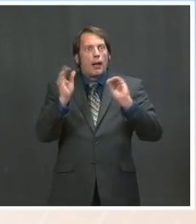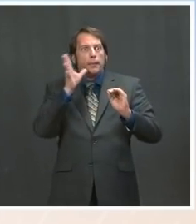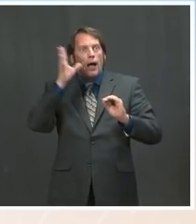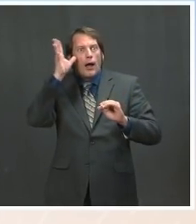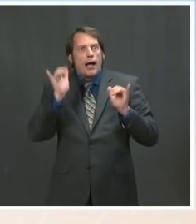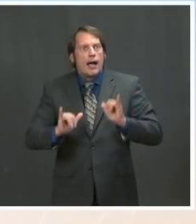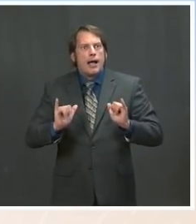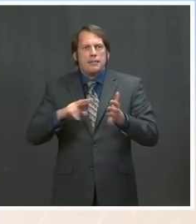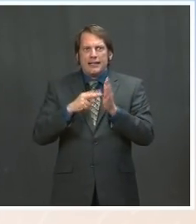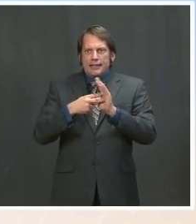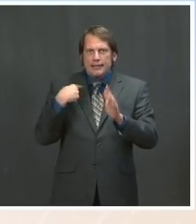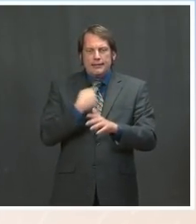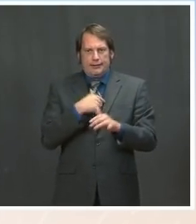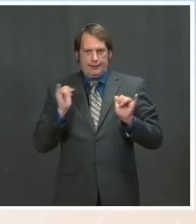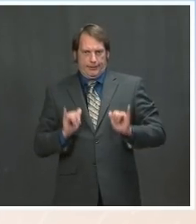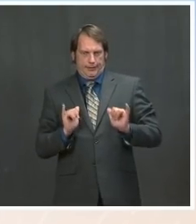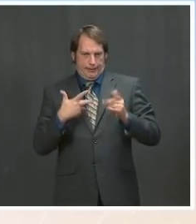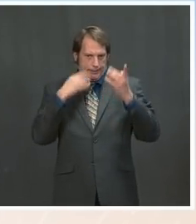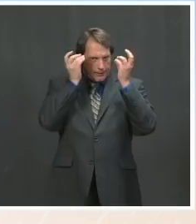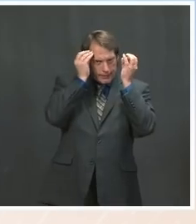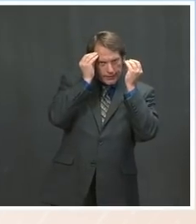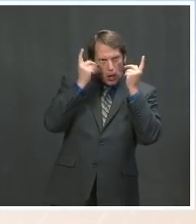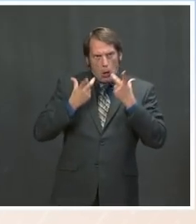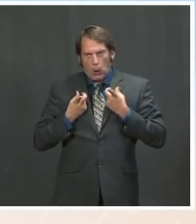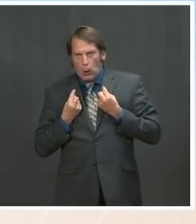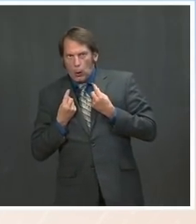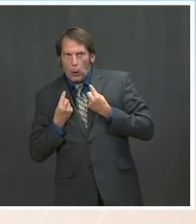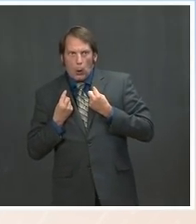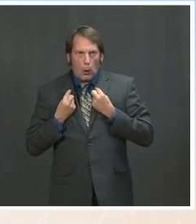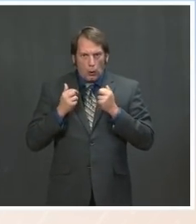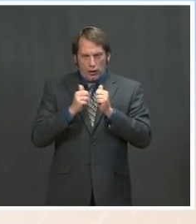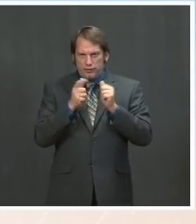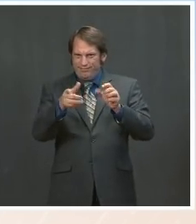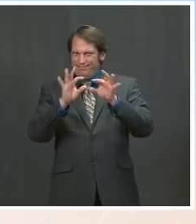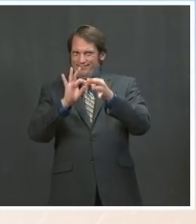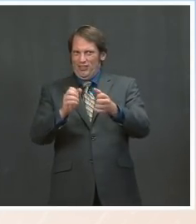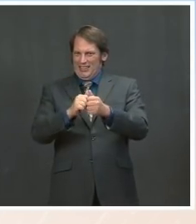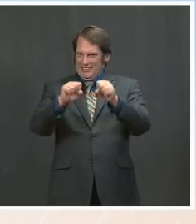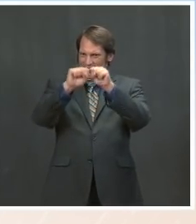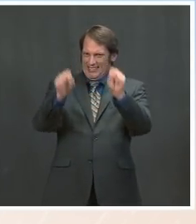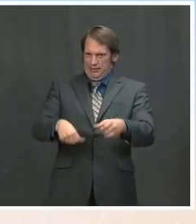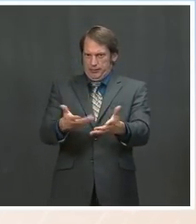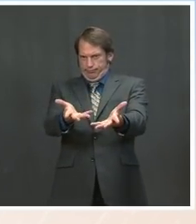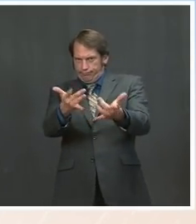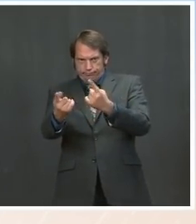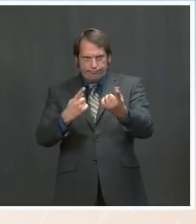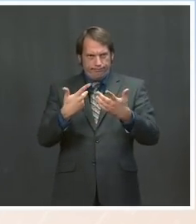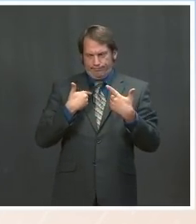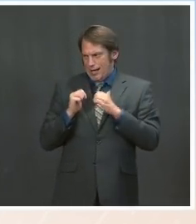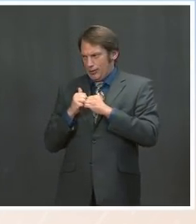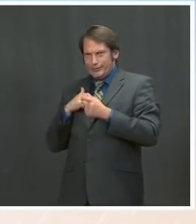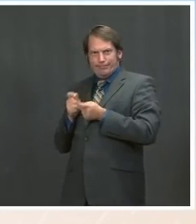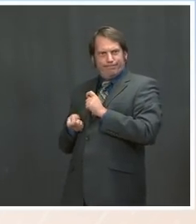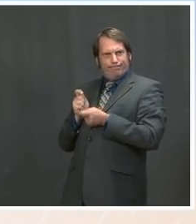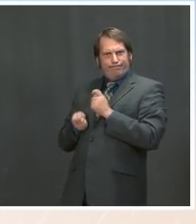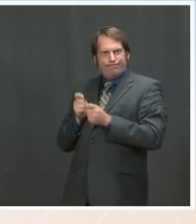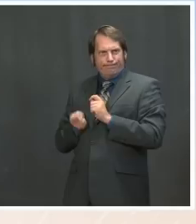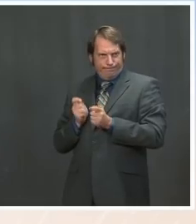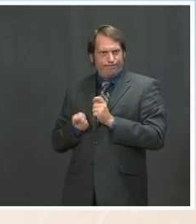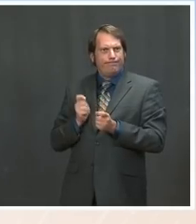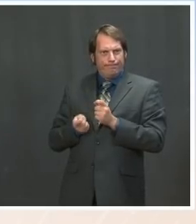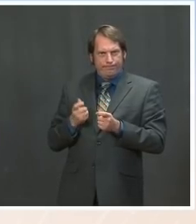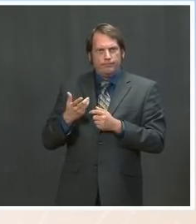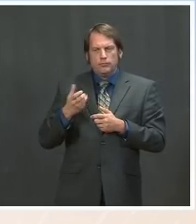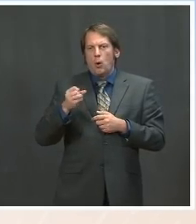recognize how hallowed out these systems were. The Office of Refugee Resettlement, which overseas, while there have been